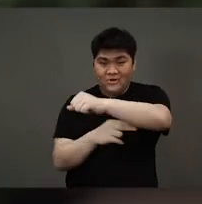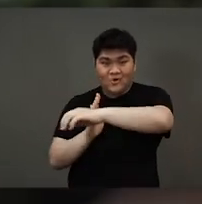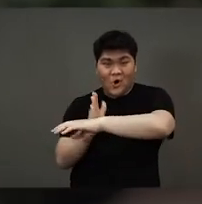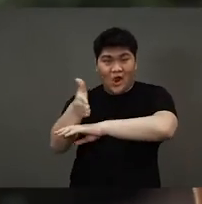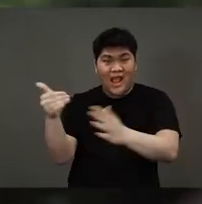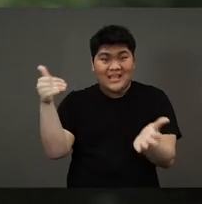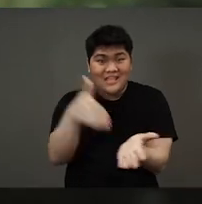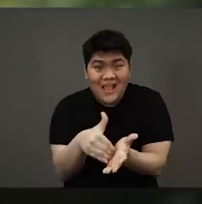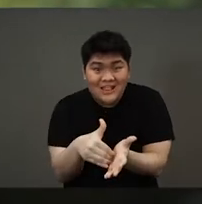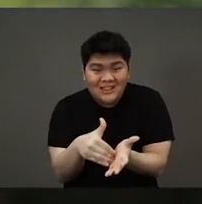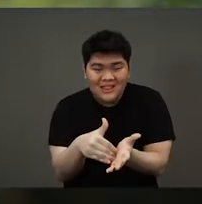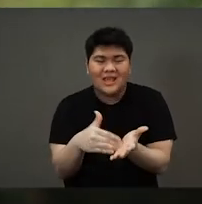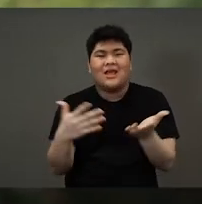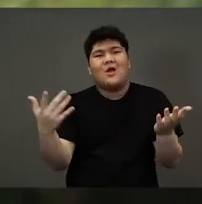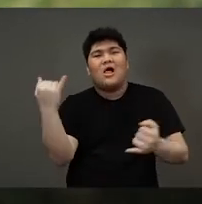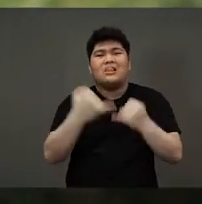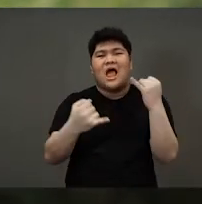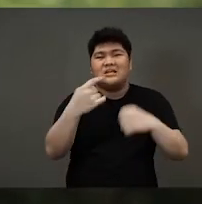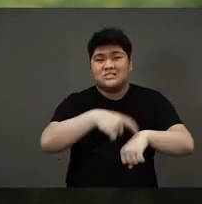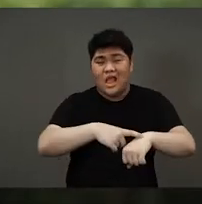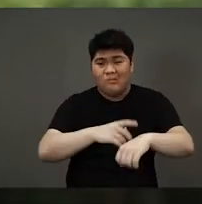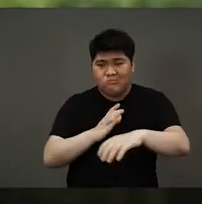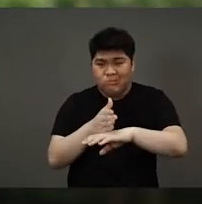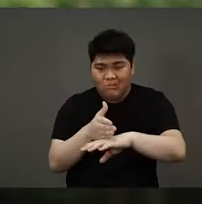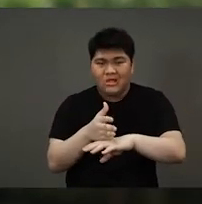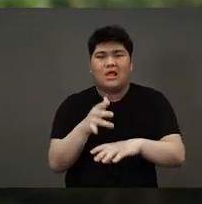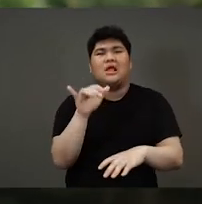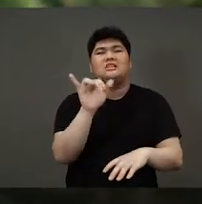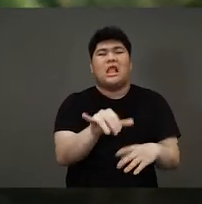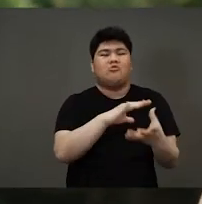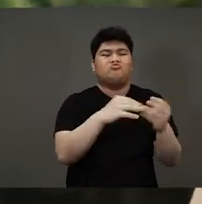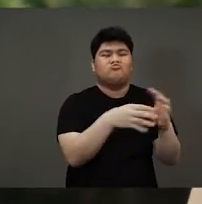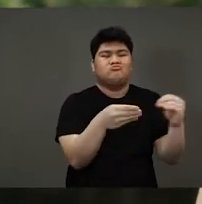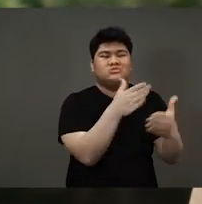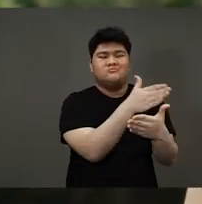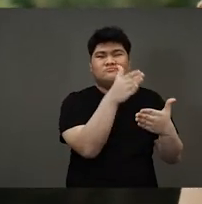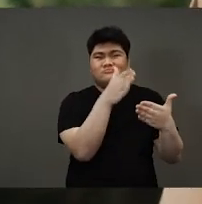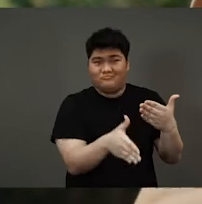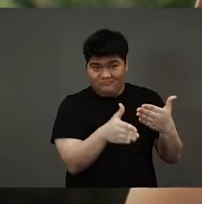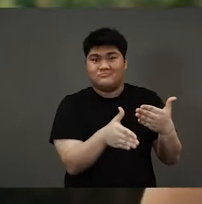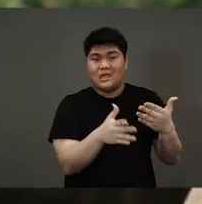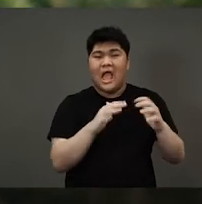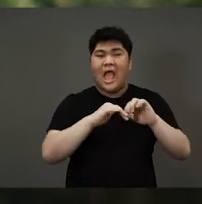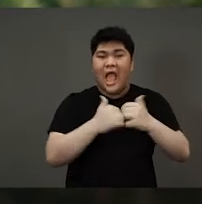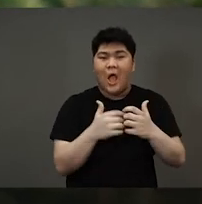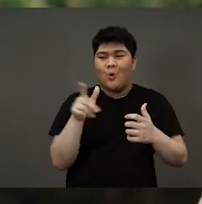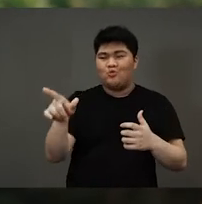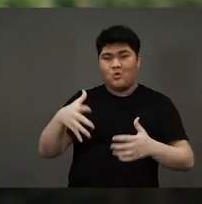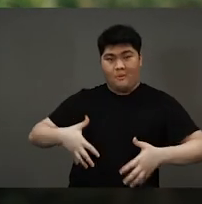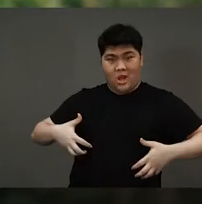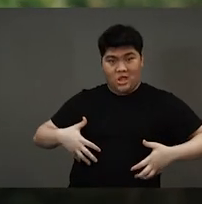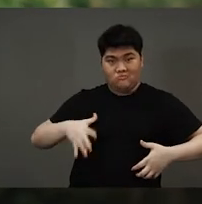had to cross the stone bridge one last time. And that is the end of our story about how monkey